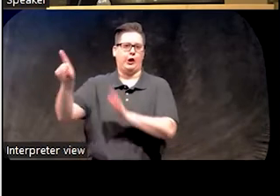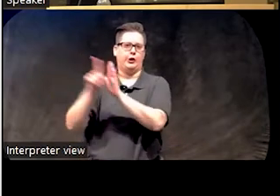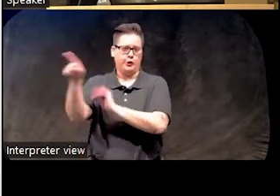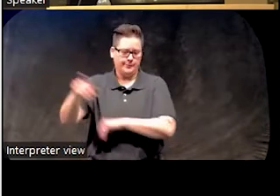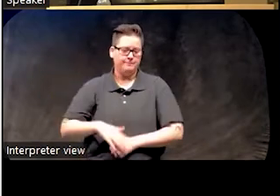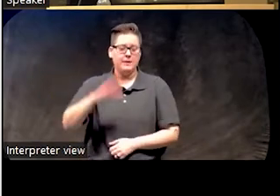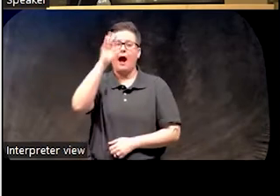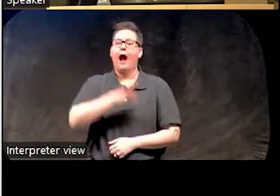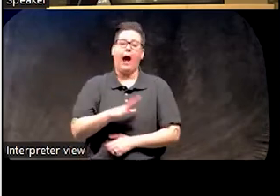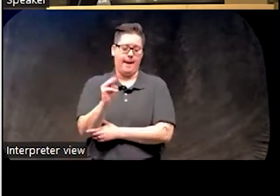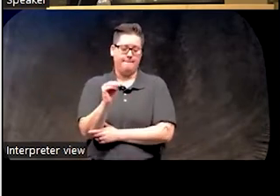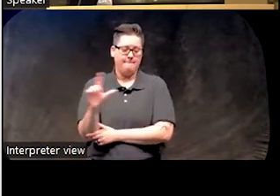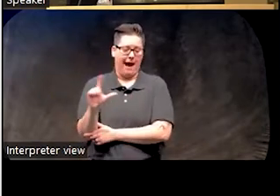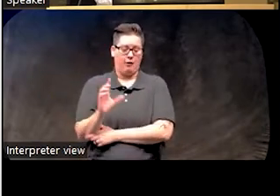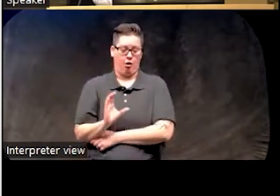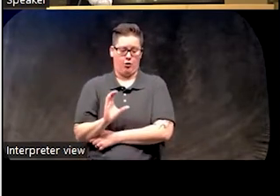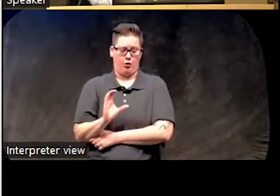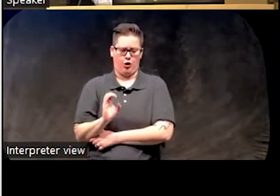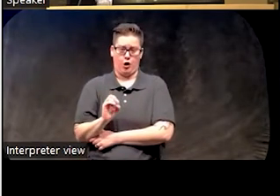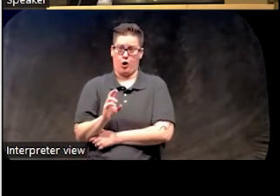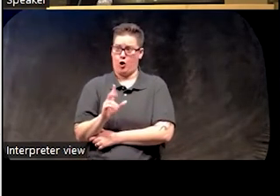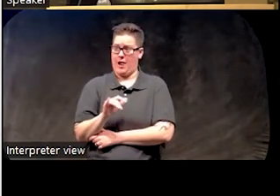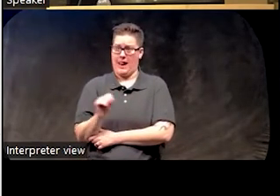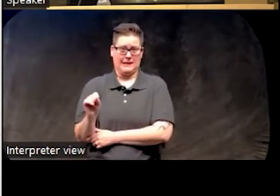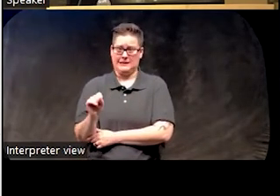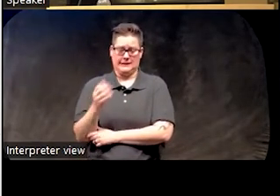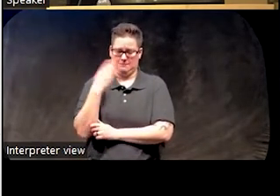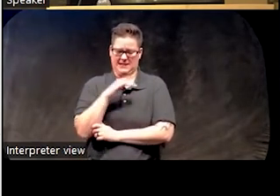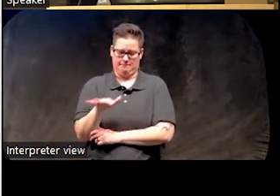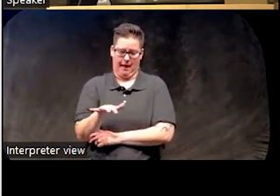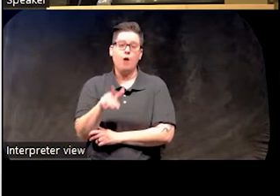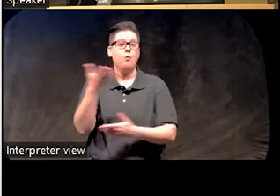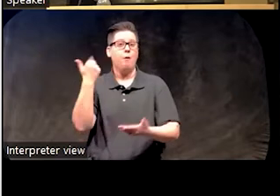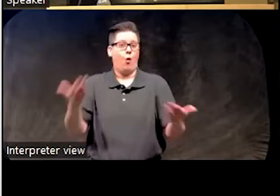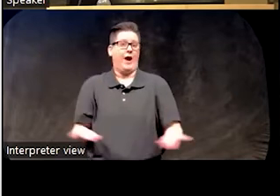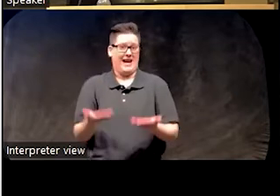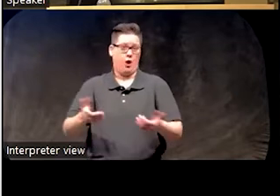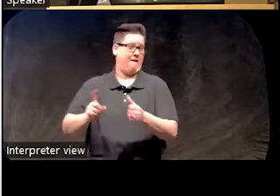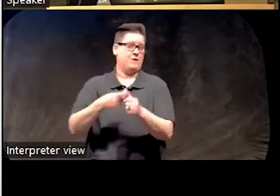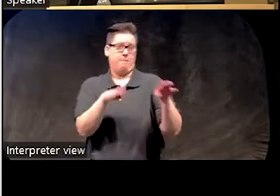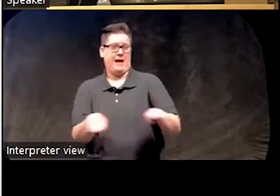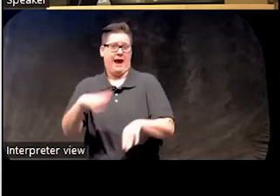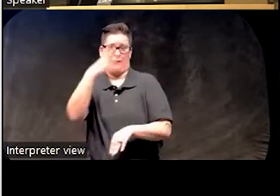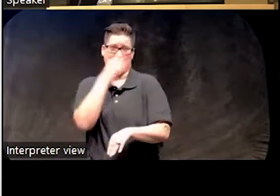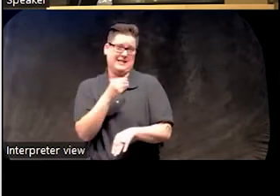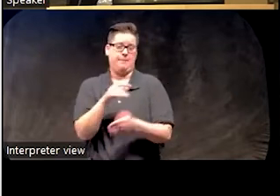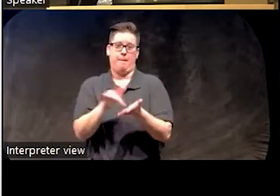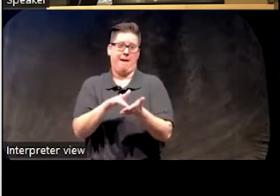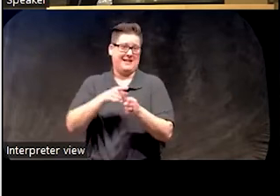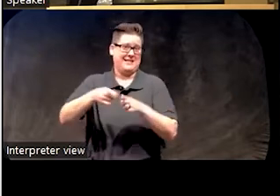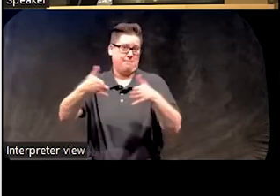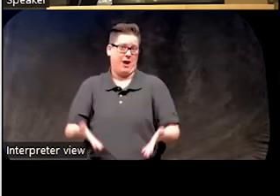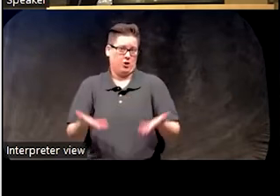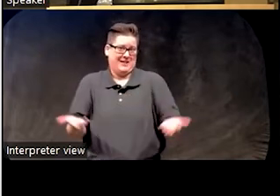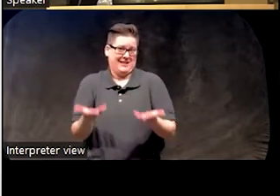introduced by a guy named Michael Perlis, who was here and the first behavioral sleep medicine specialist in the